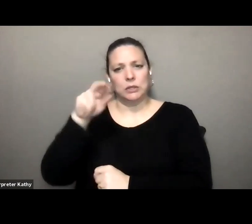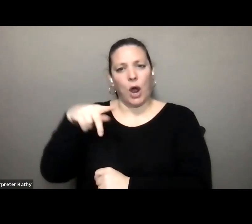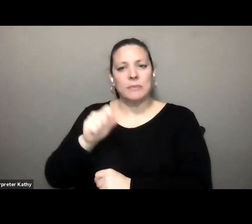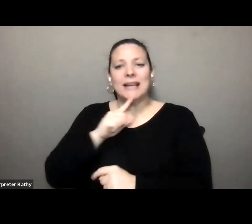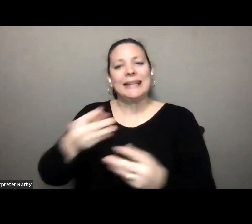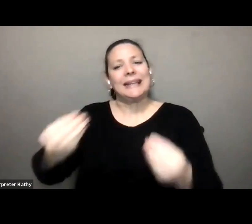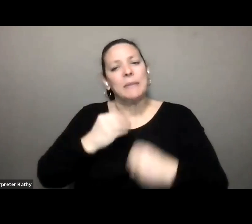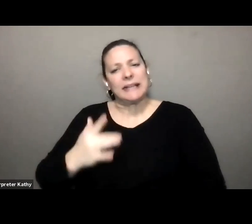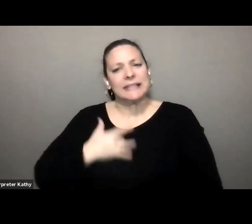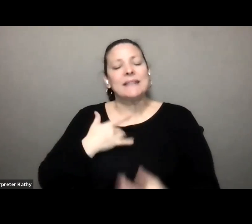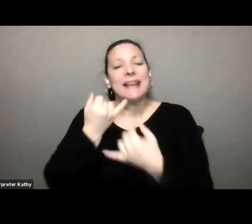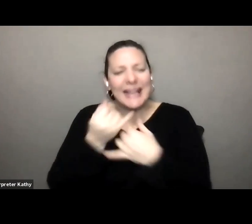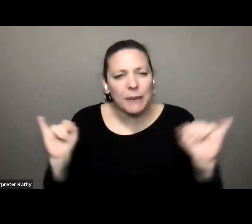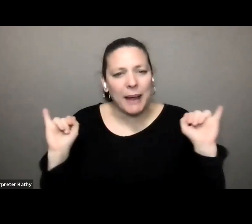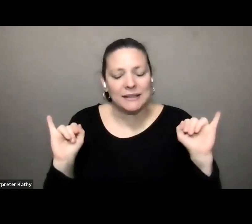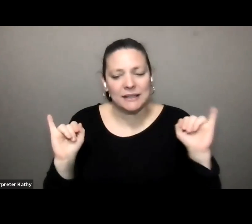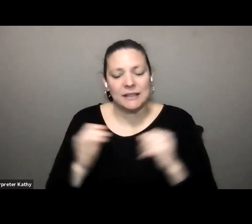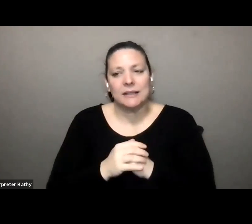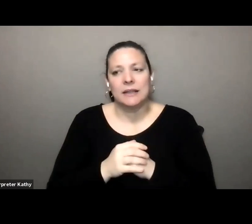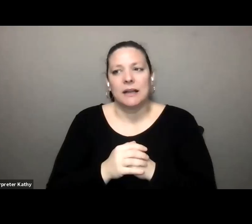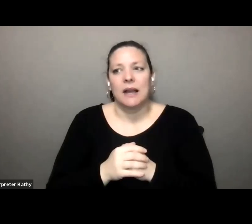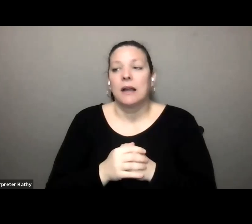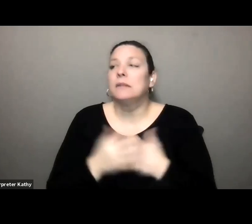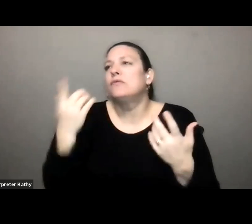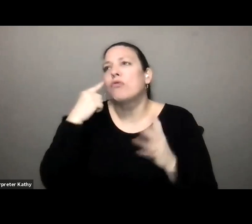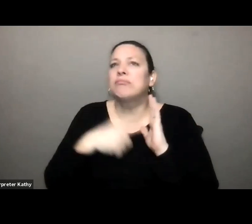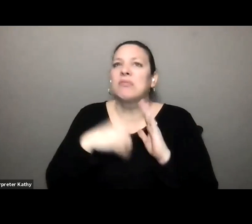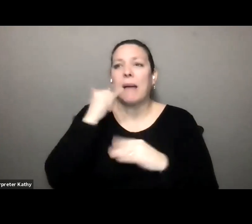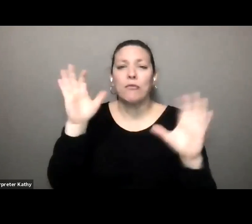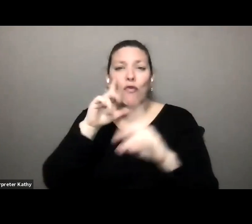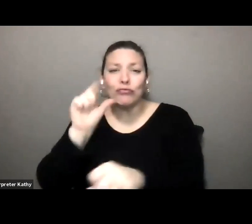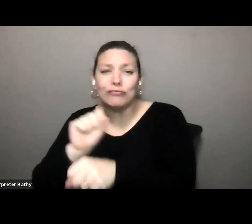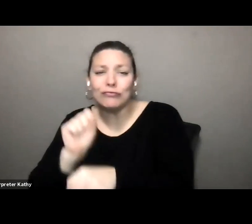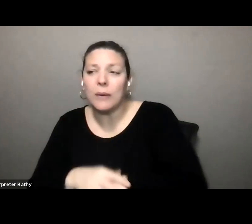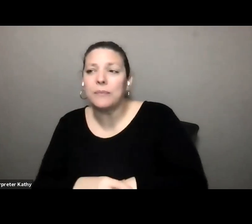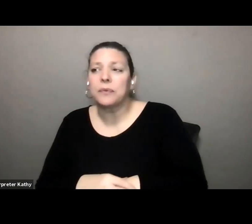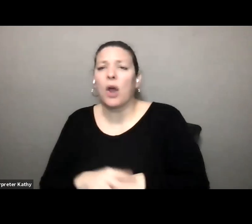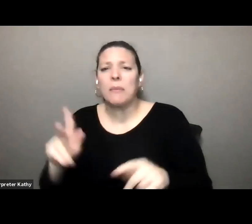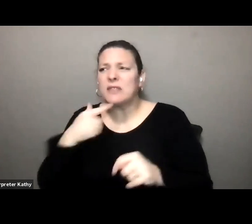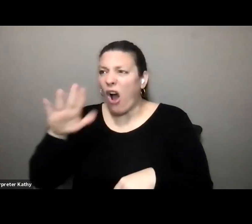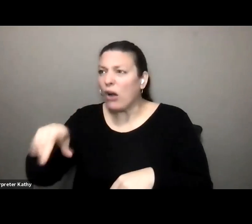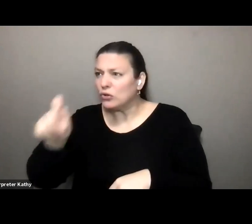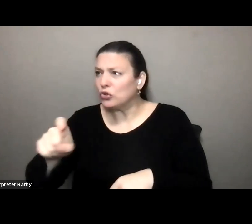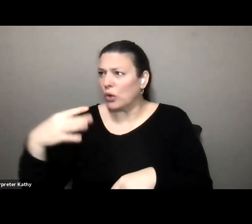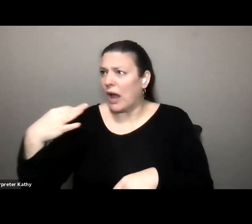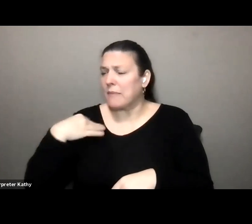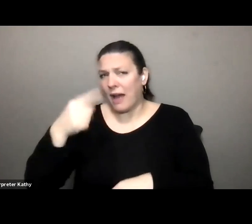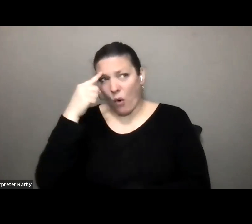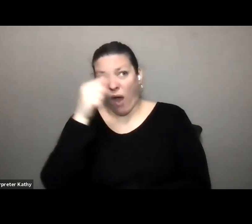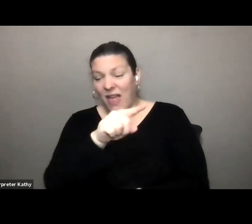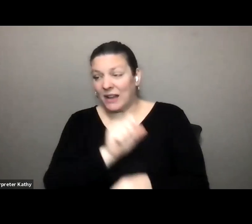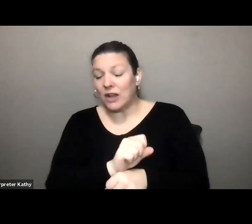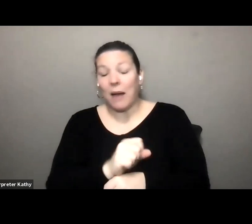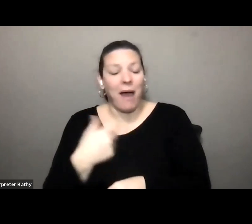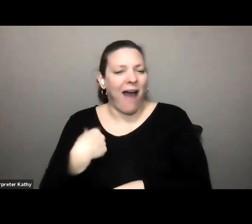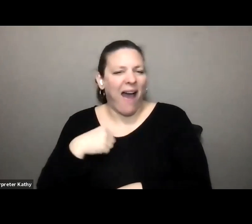of independence and i actually if i'm looking for a job if people tell me there's another job that i should apply for i won't do it unless it's in the